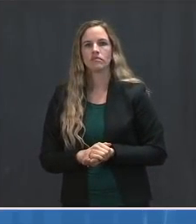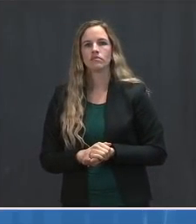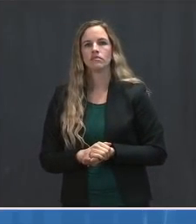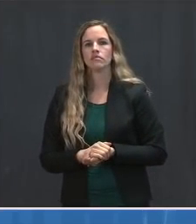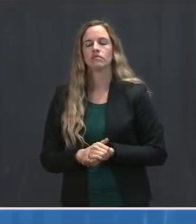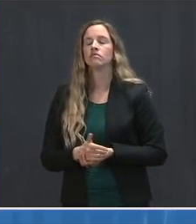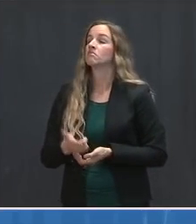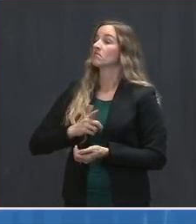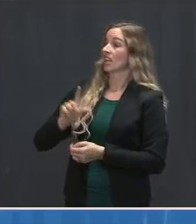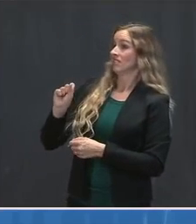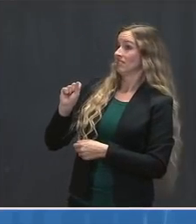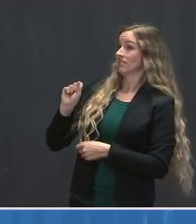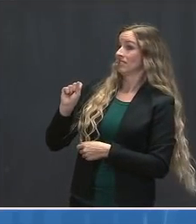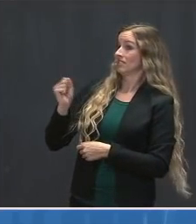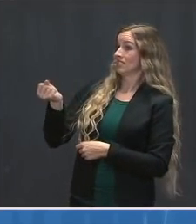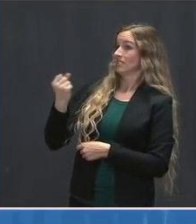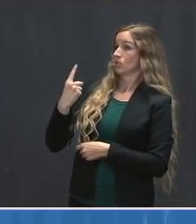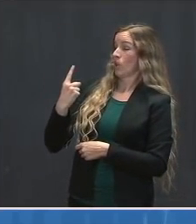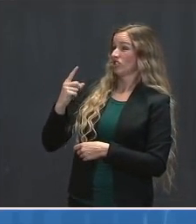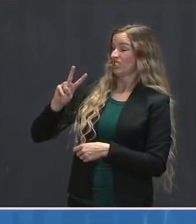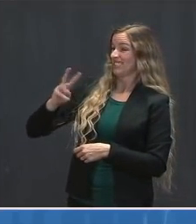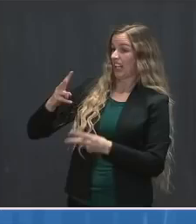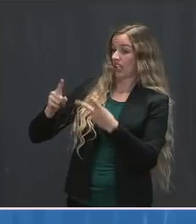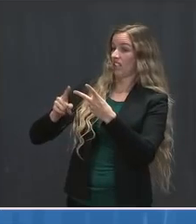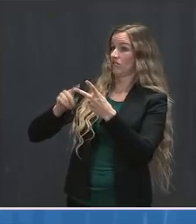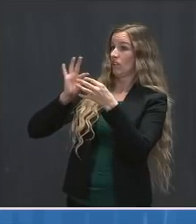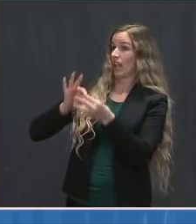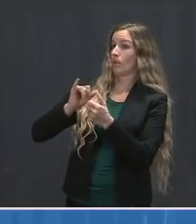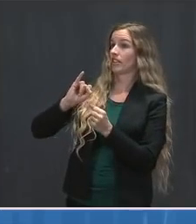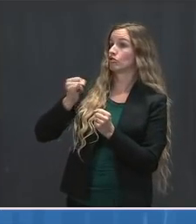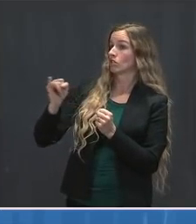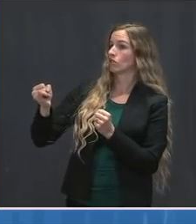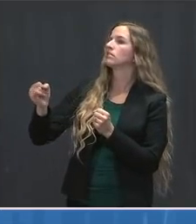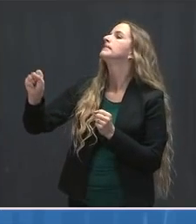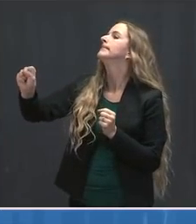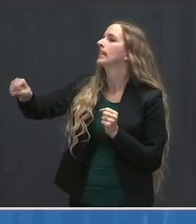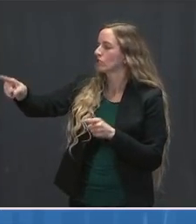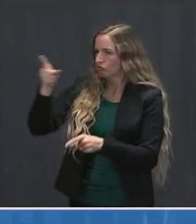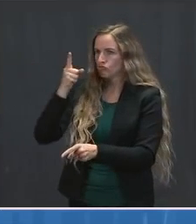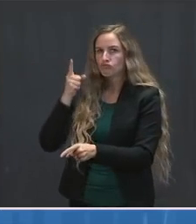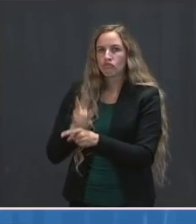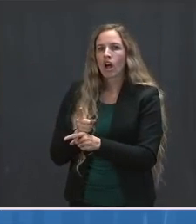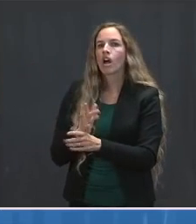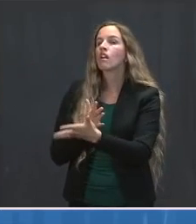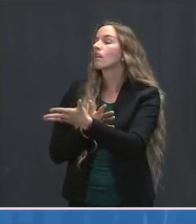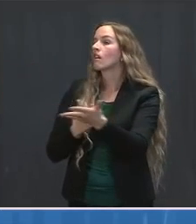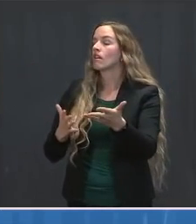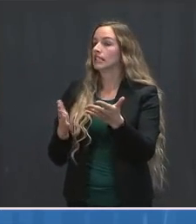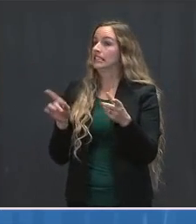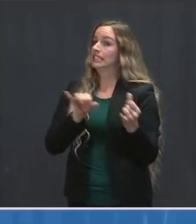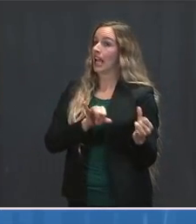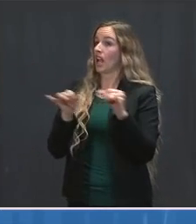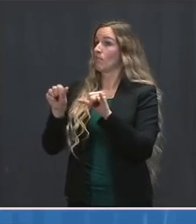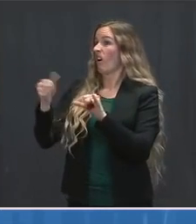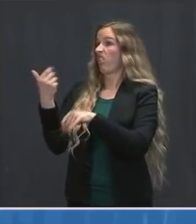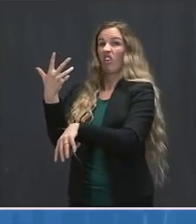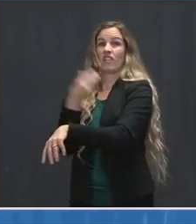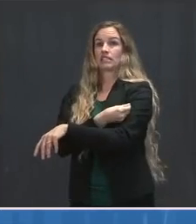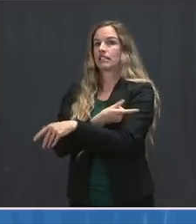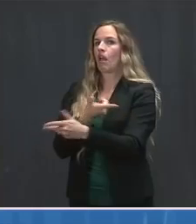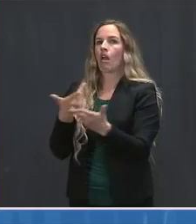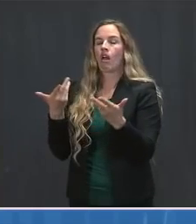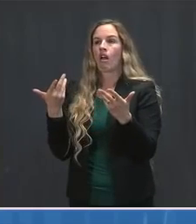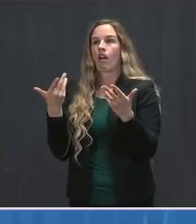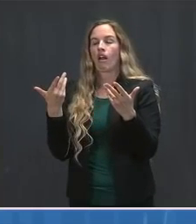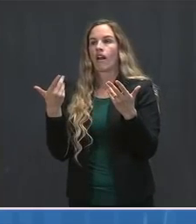you're correct that, as is the case with other vaccines, we have not found